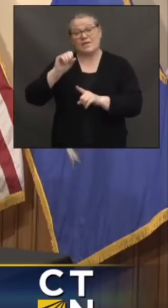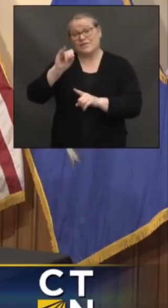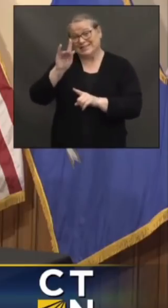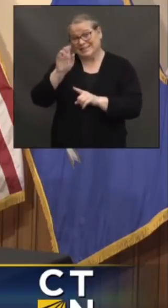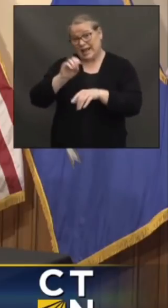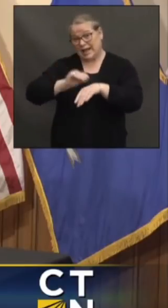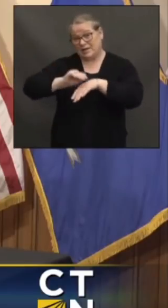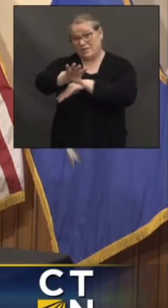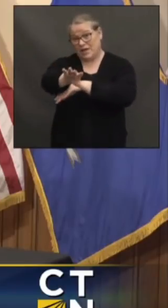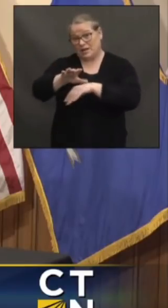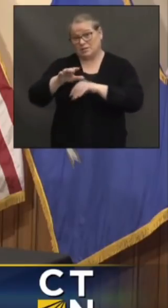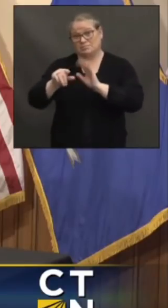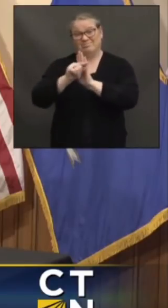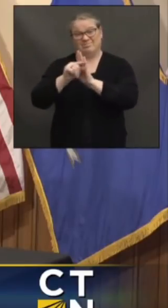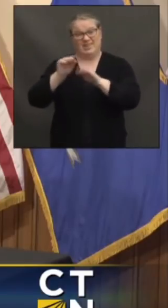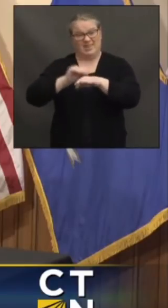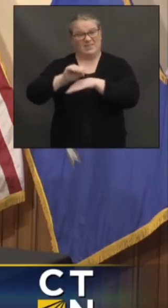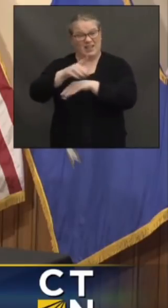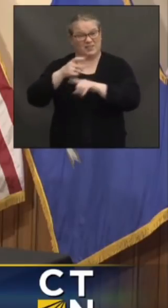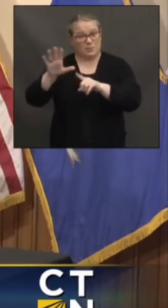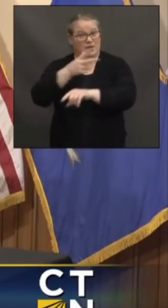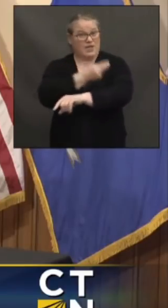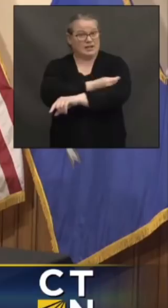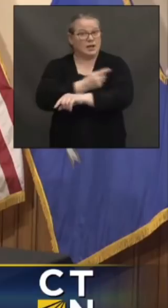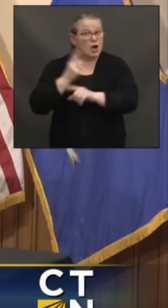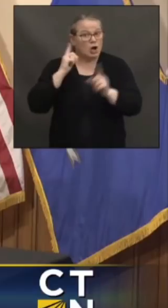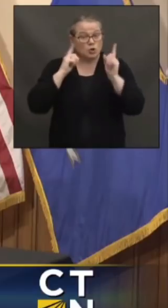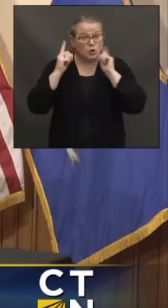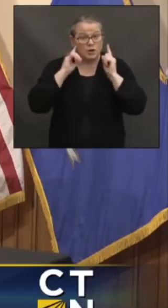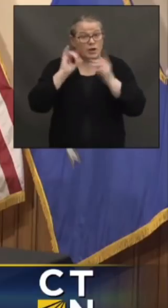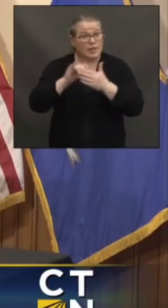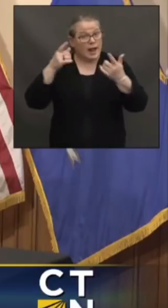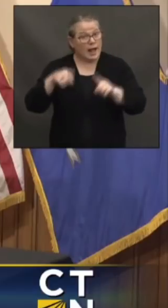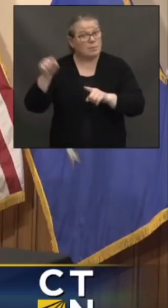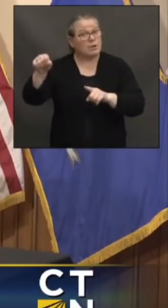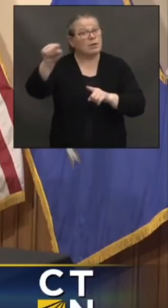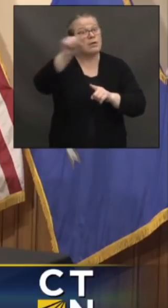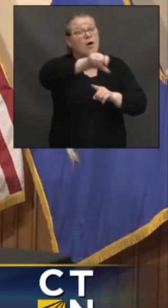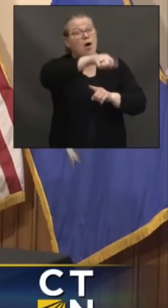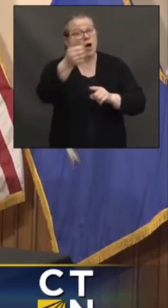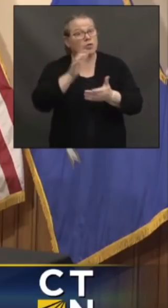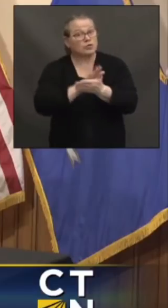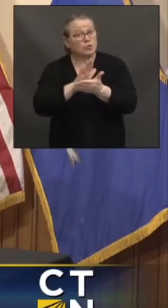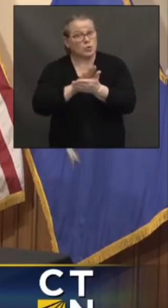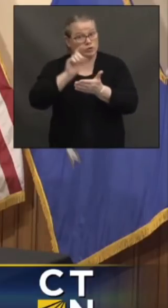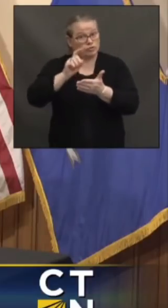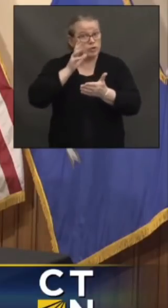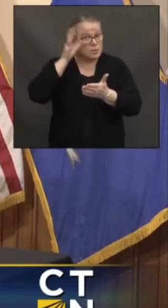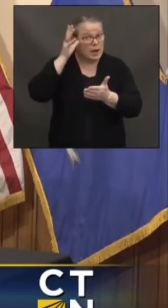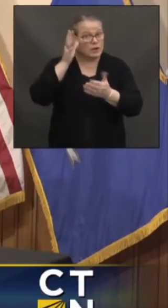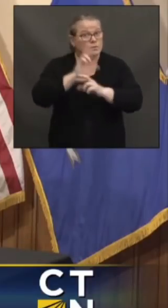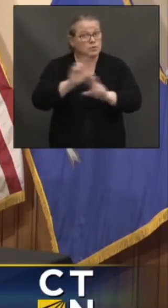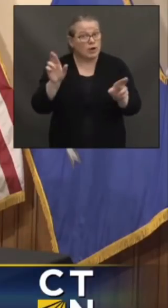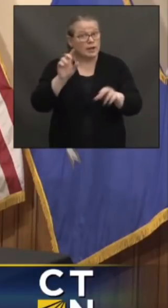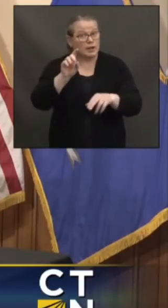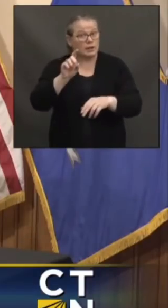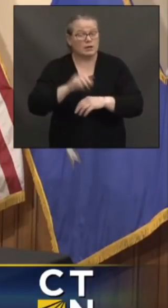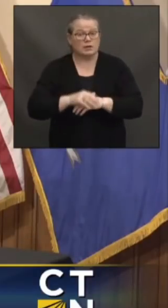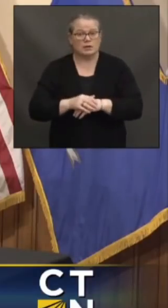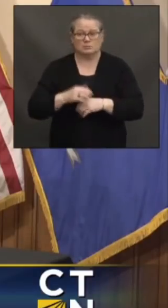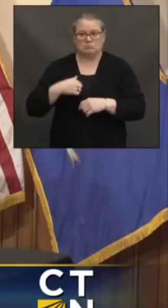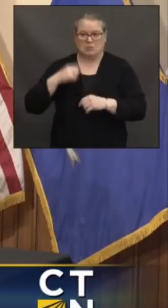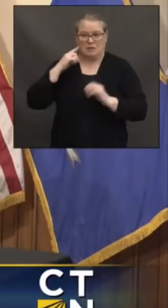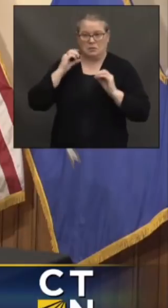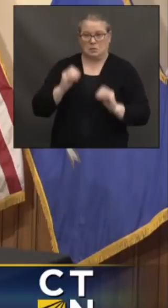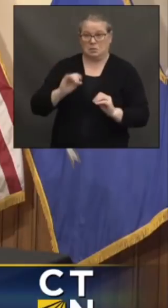this happening elsewhere? And should school districts, parents, students be prepared that this could happen? I'm not hearing that. But Josh, you want to